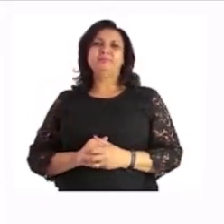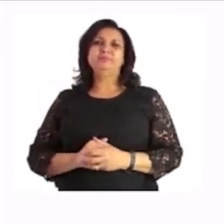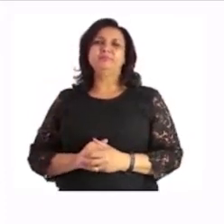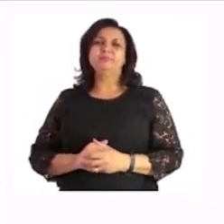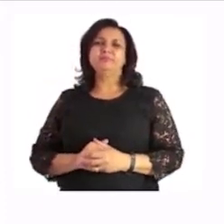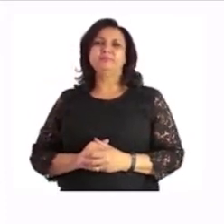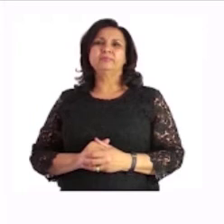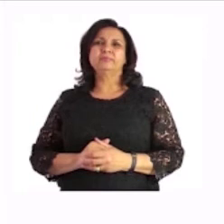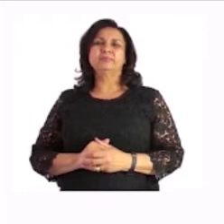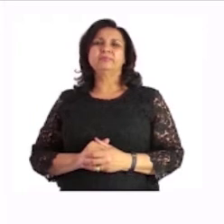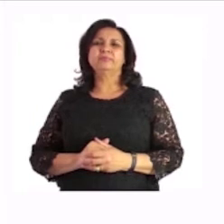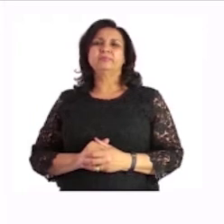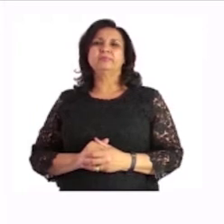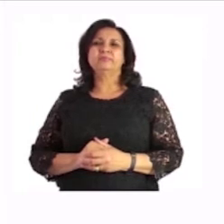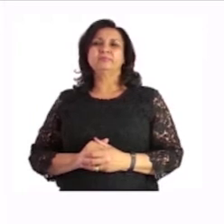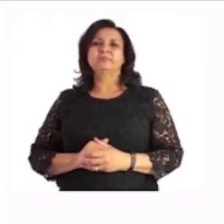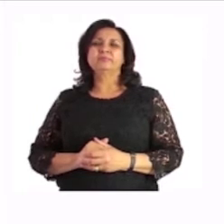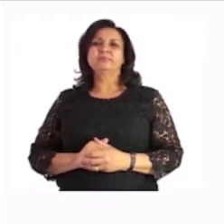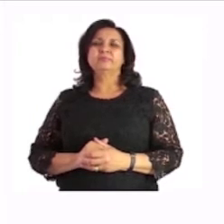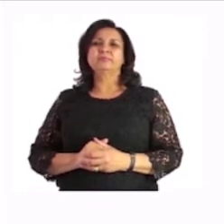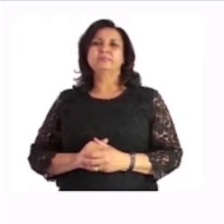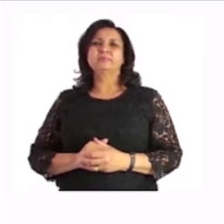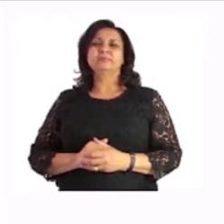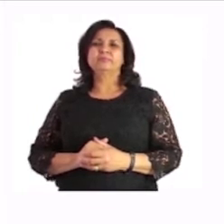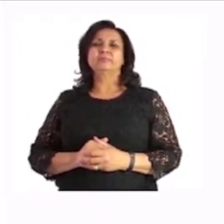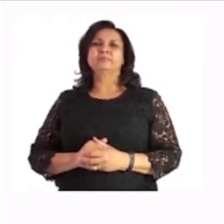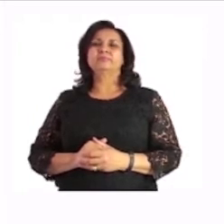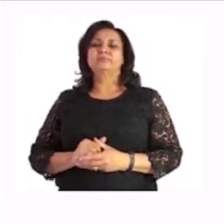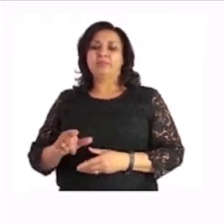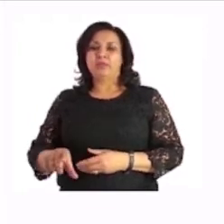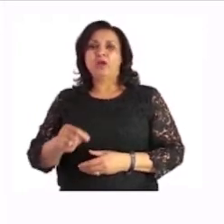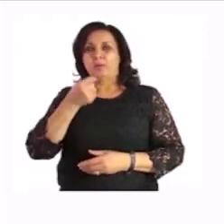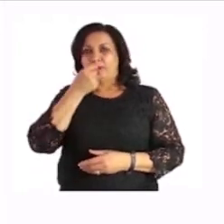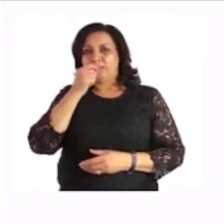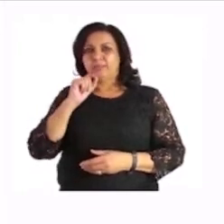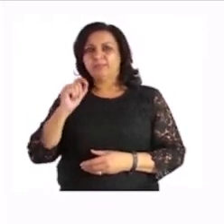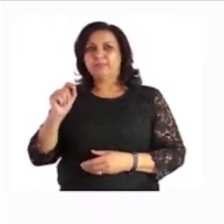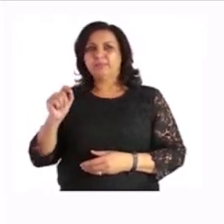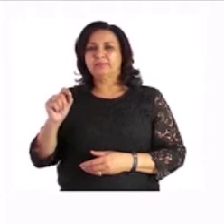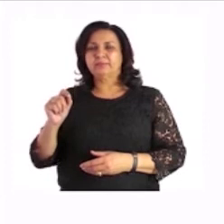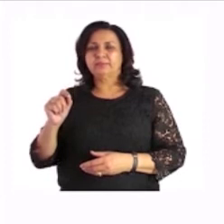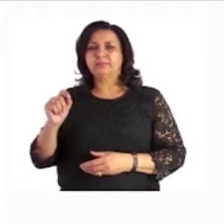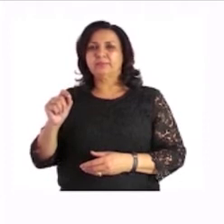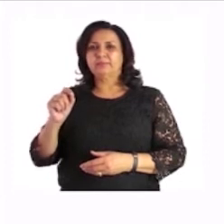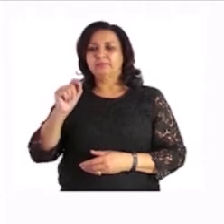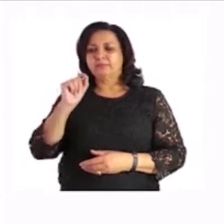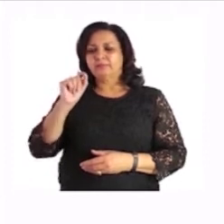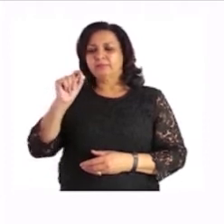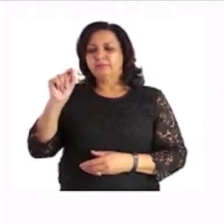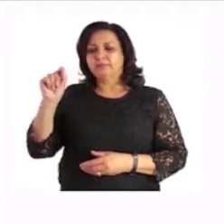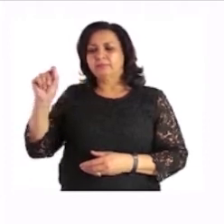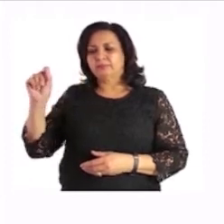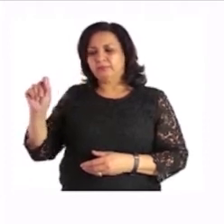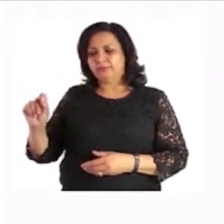on this page, we're going to again use our pencils to trace over the